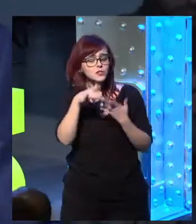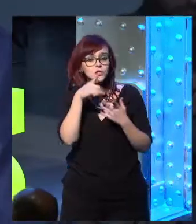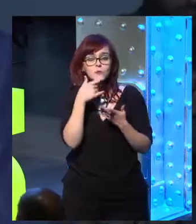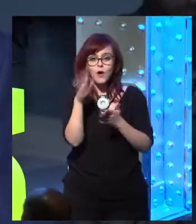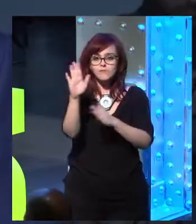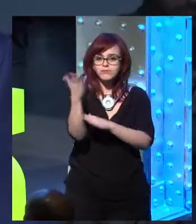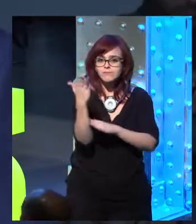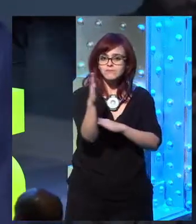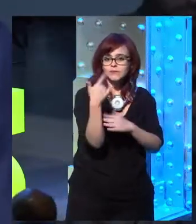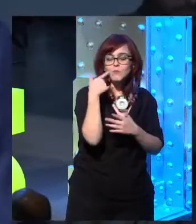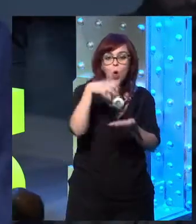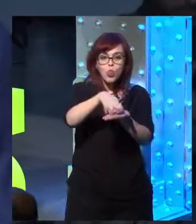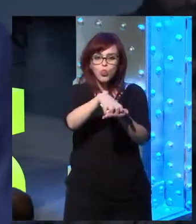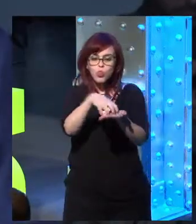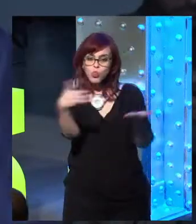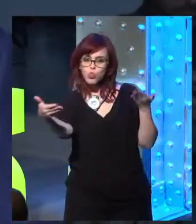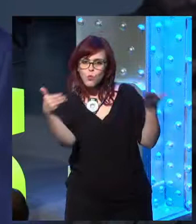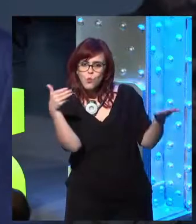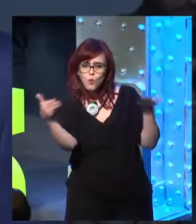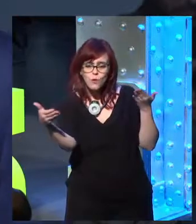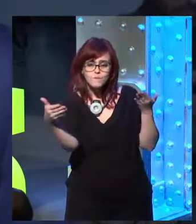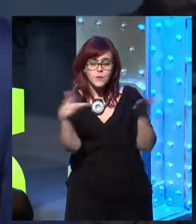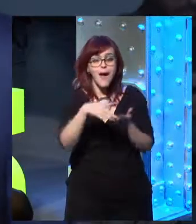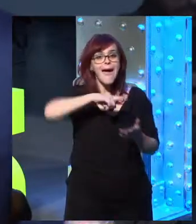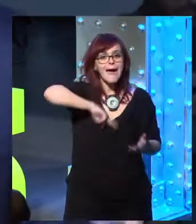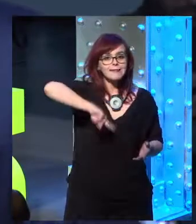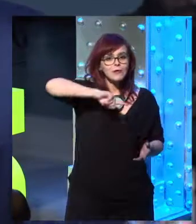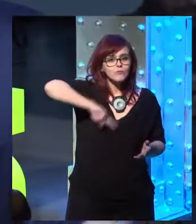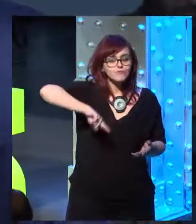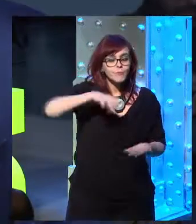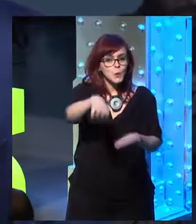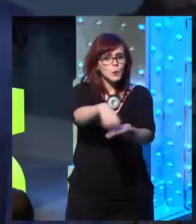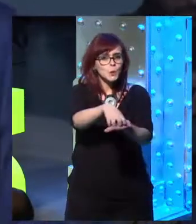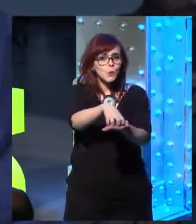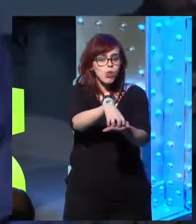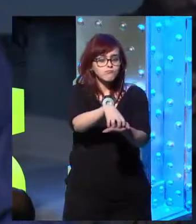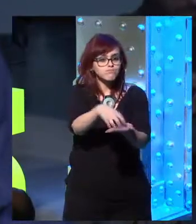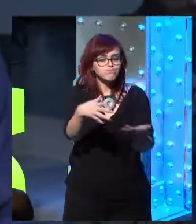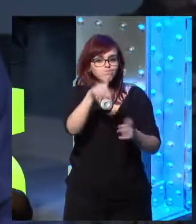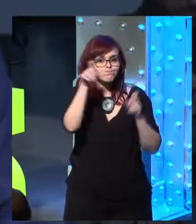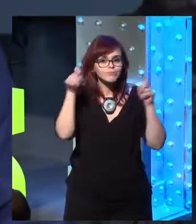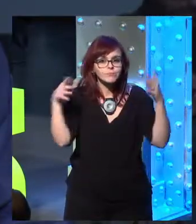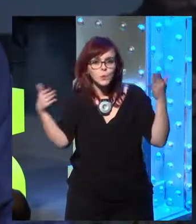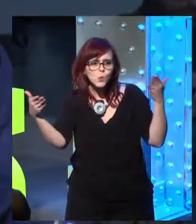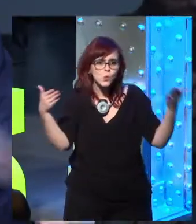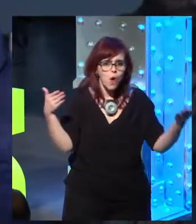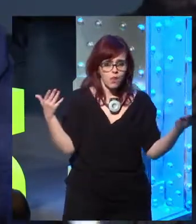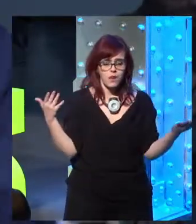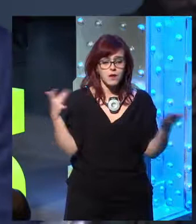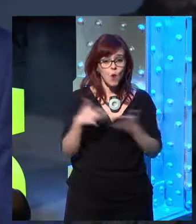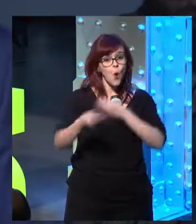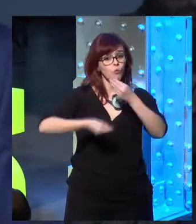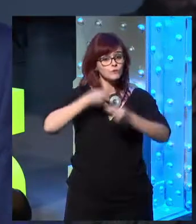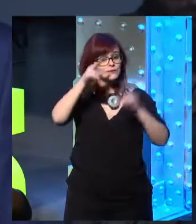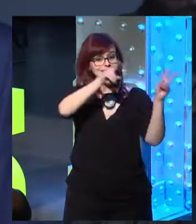said, it's a setting and establishing new dilemmas, ethical dilemmas, as everything that has to